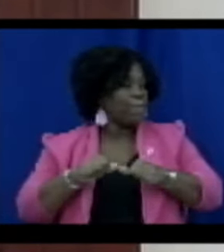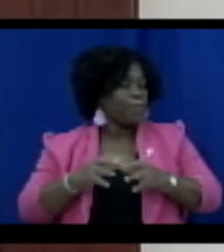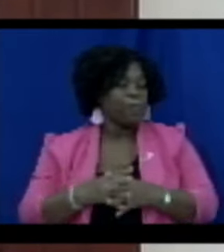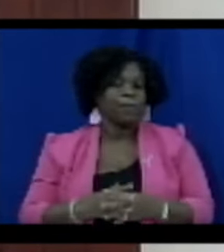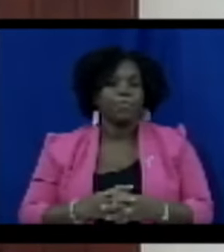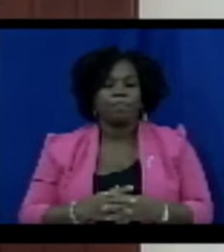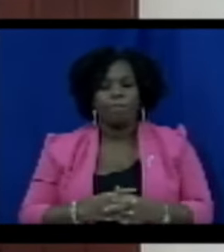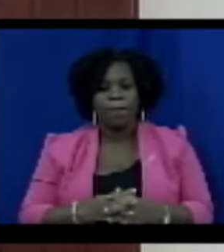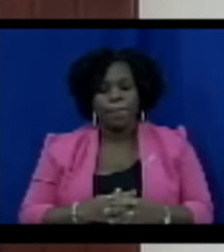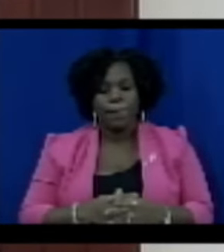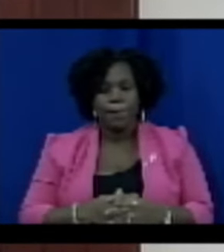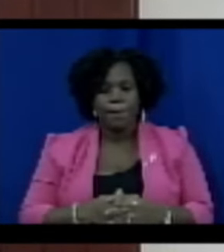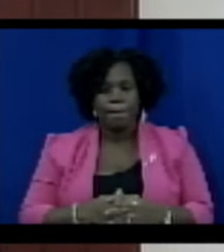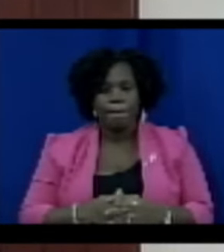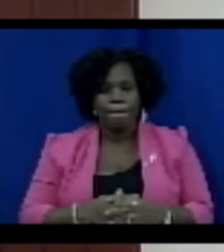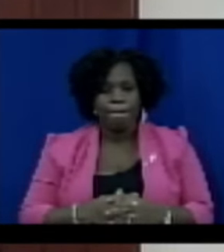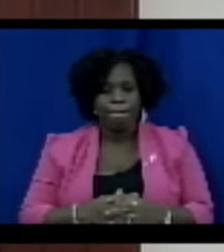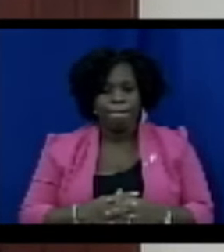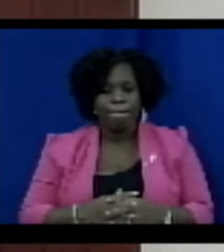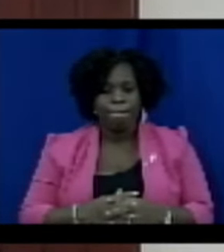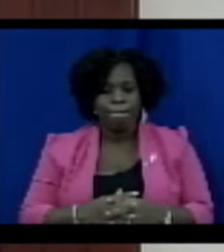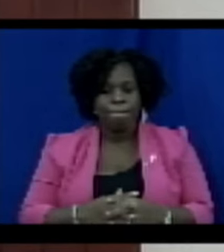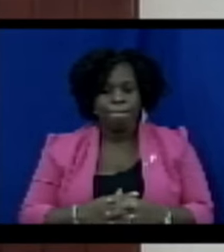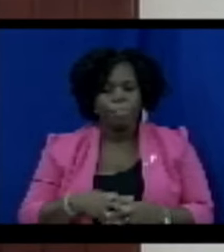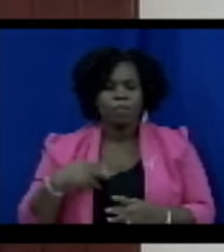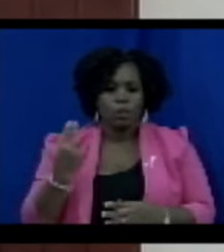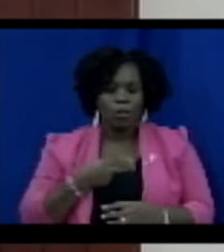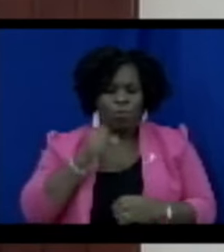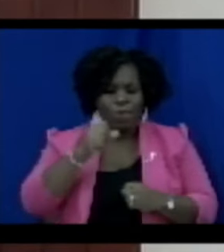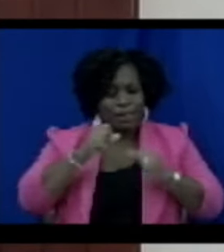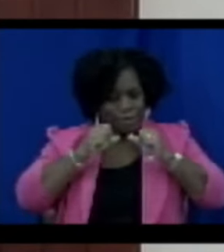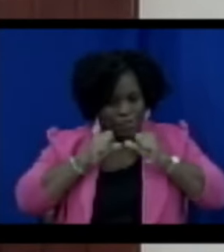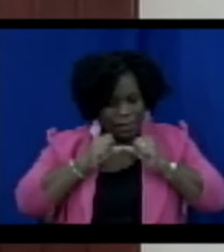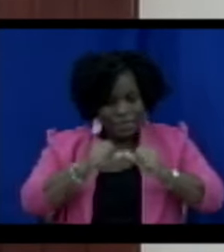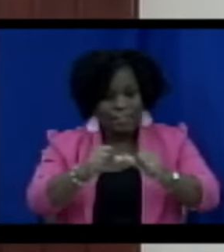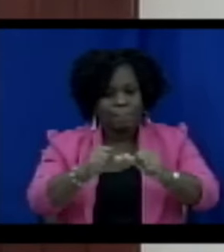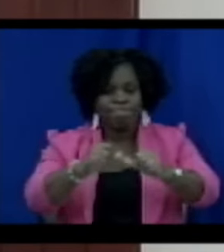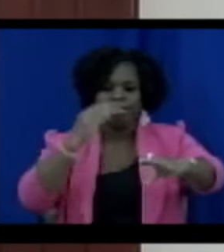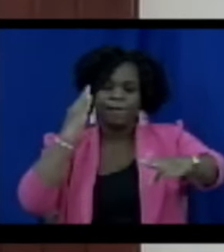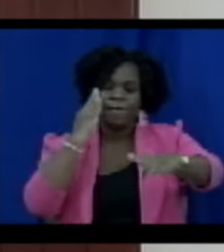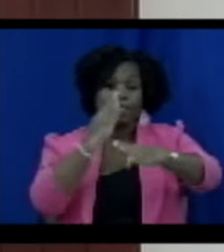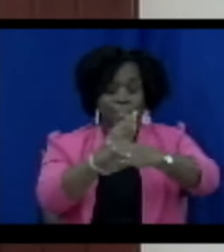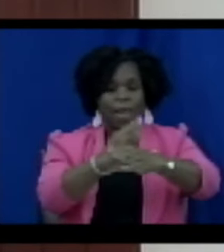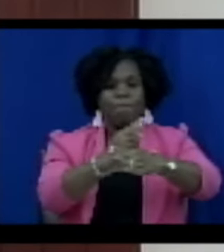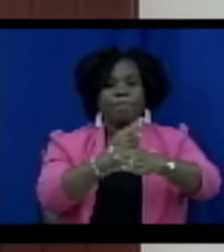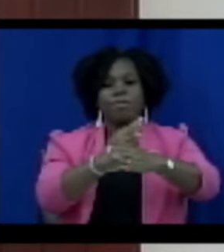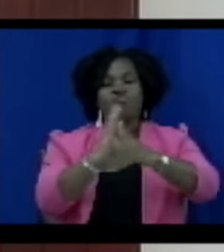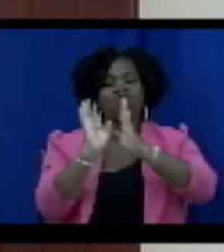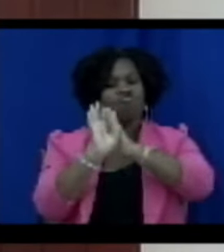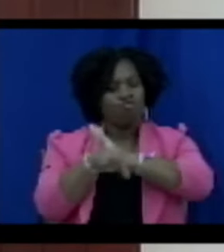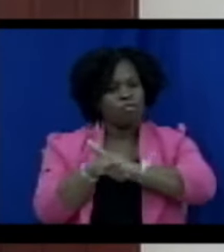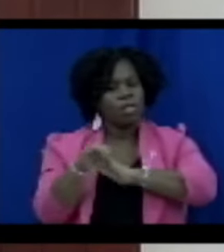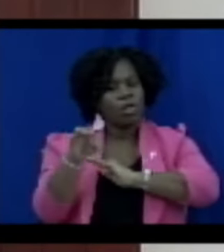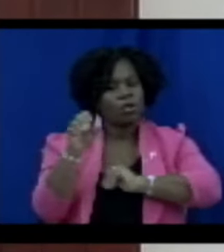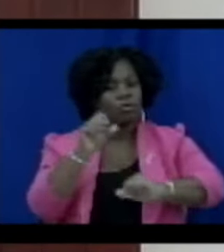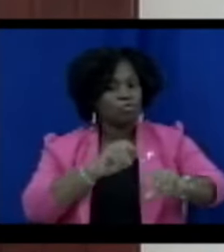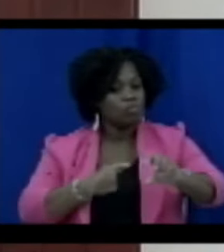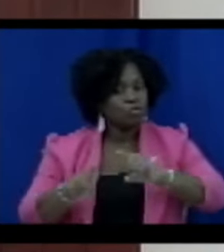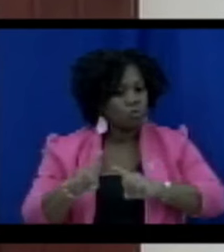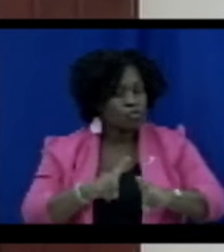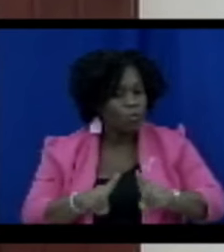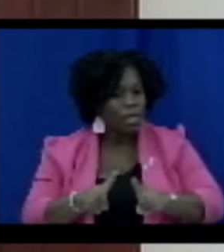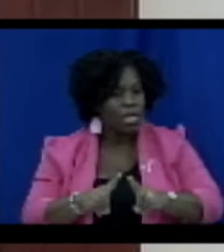of this definition, we can further our mission to deter criminal activity, ensure the fair application of the law,